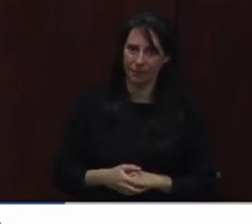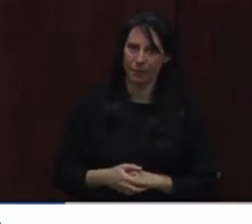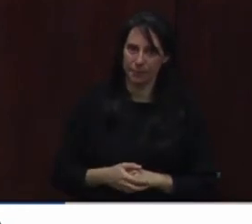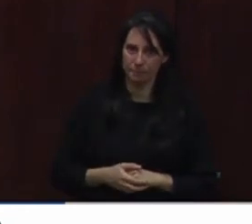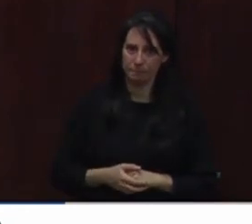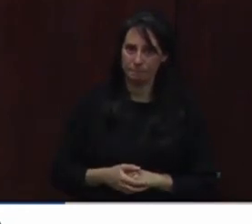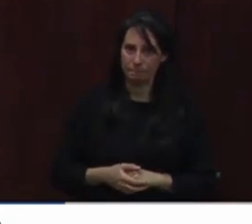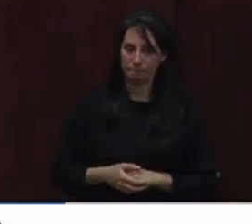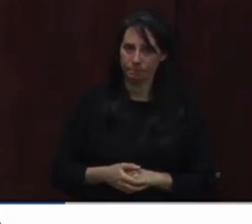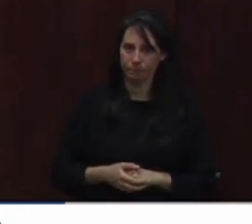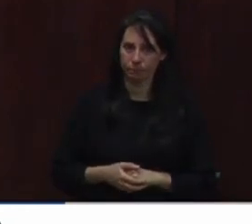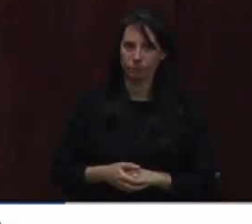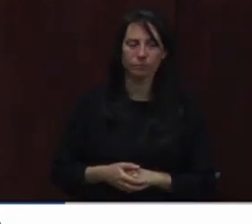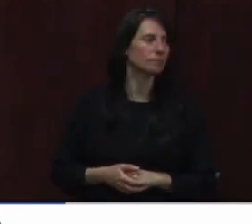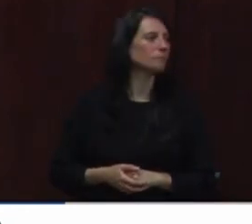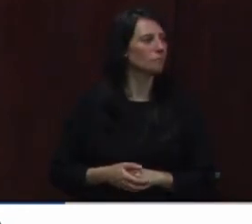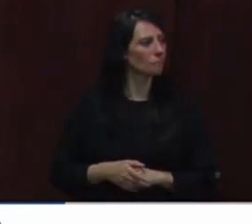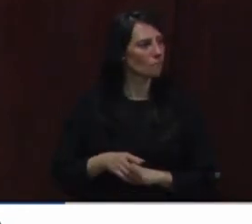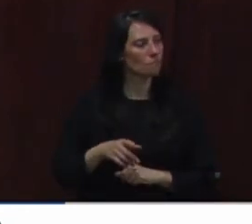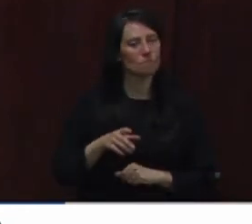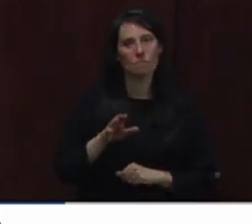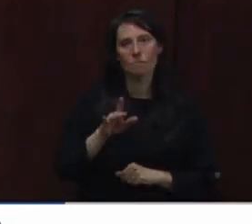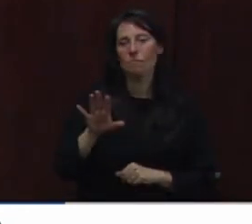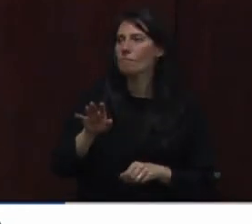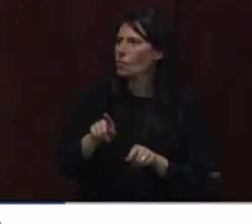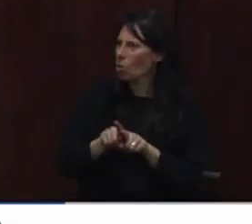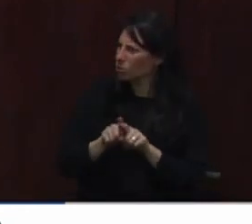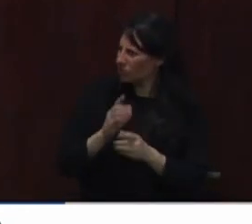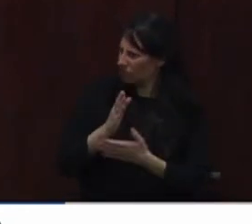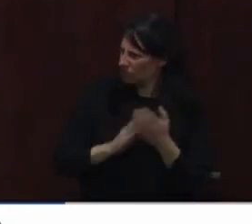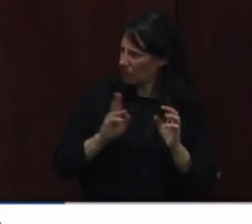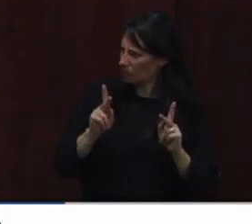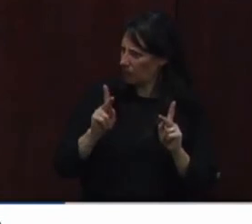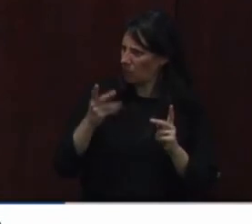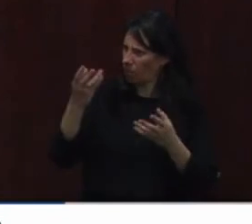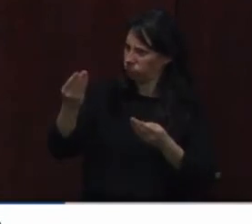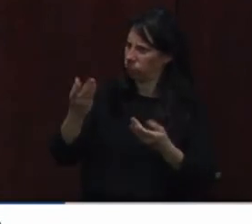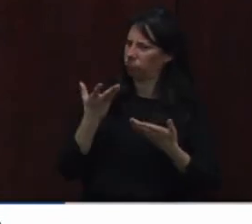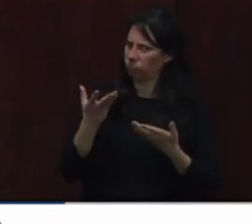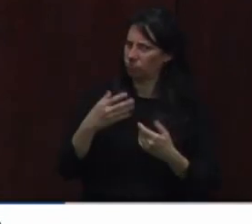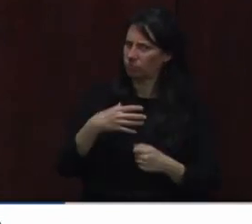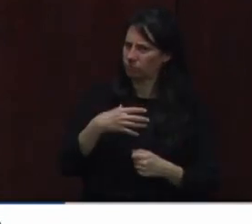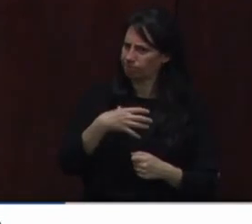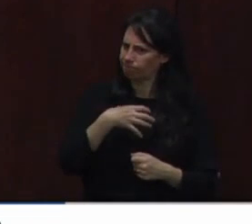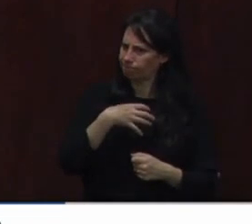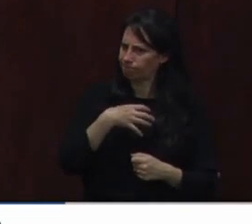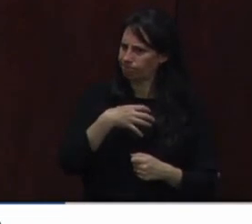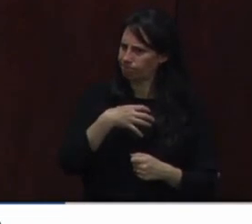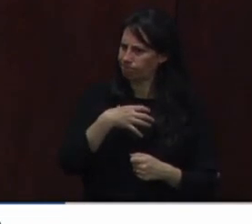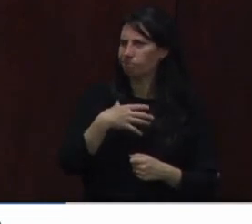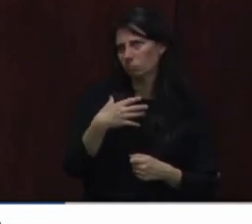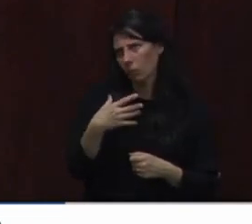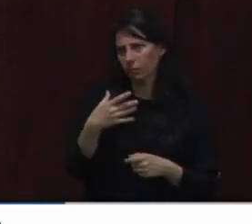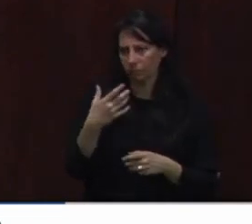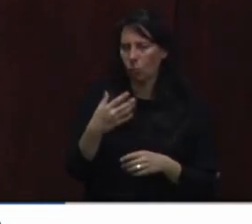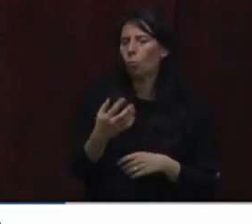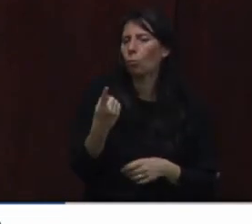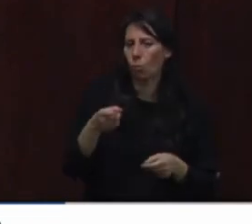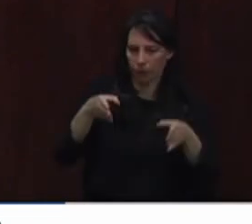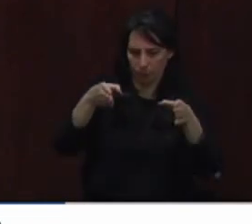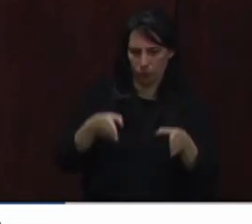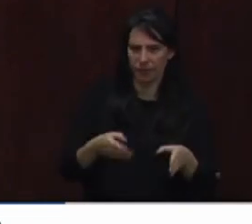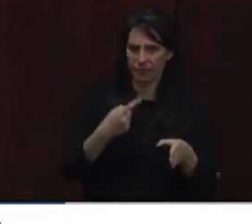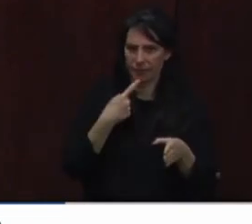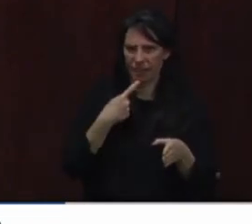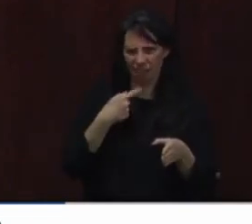Oh, yes. Thank you. Thanks for the reminder, Fletch. We were getting some reports from folks, from one report that they had to